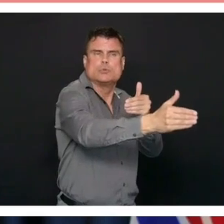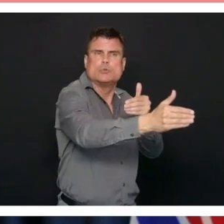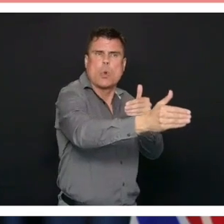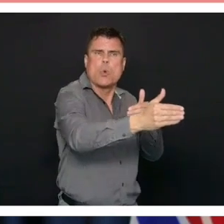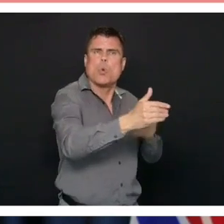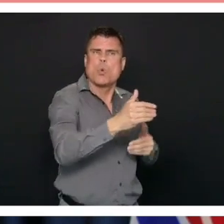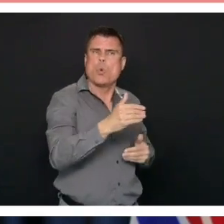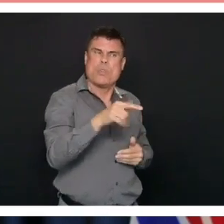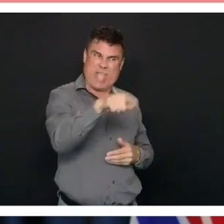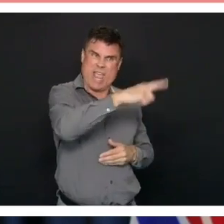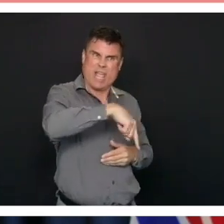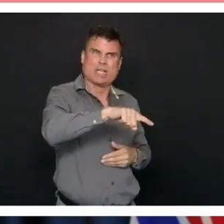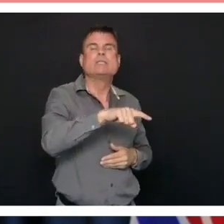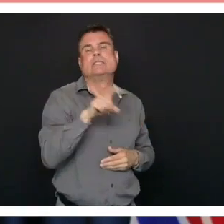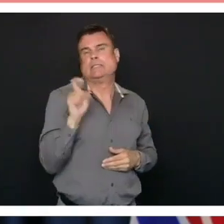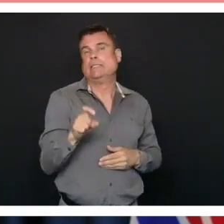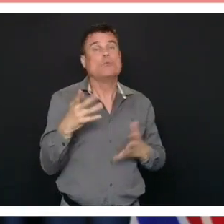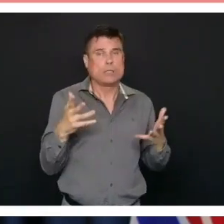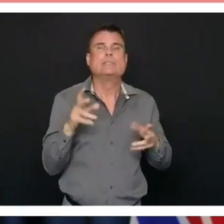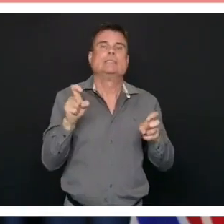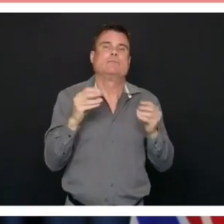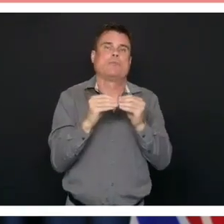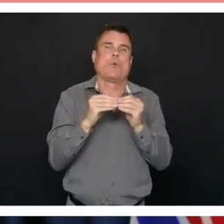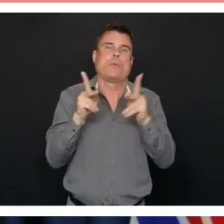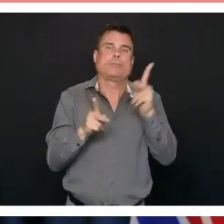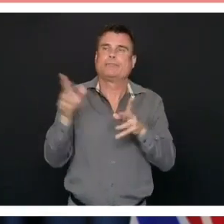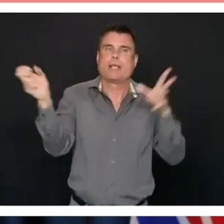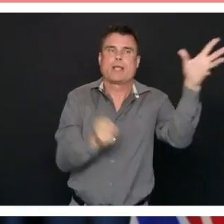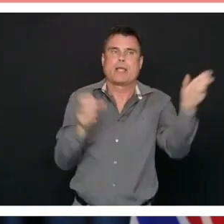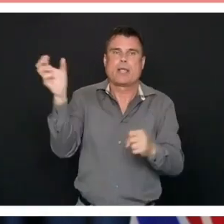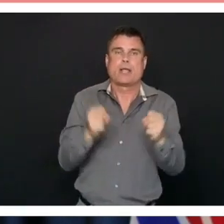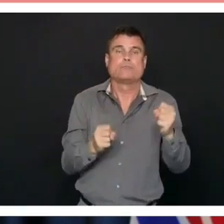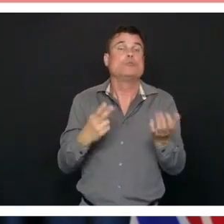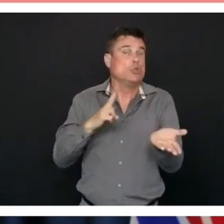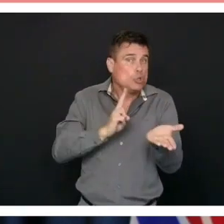forward. But it's in all of the areas, including, of course, nursing.